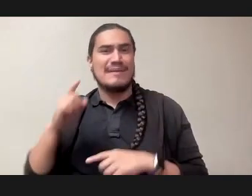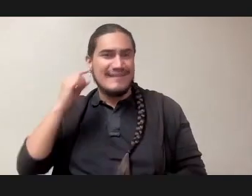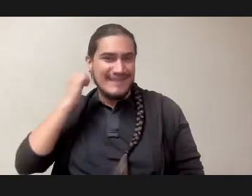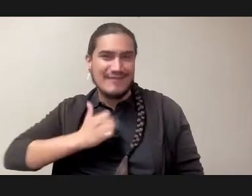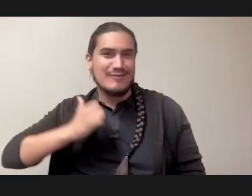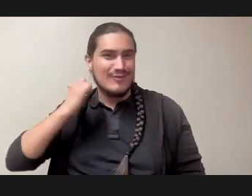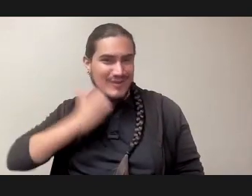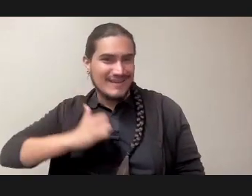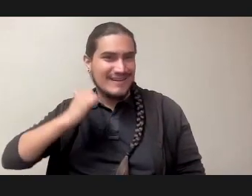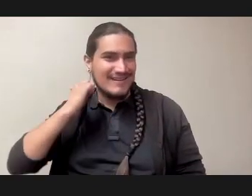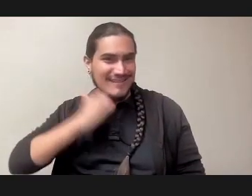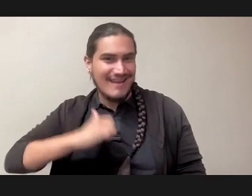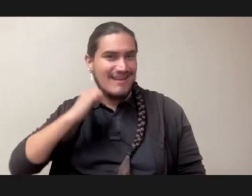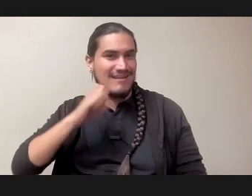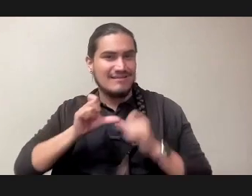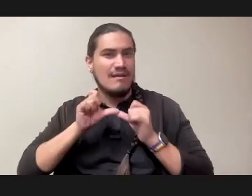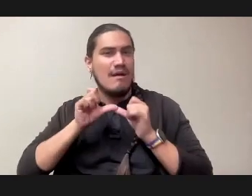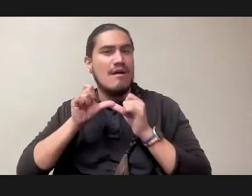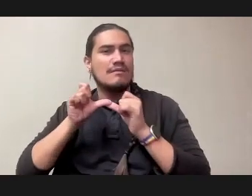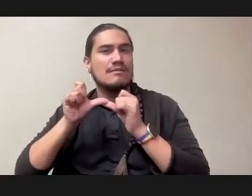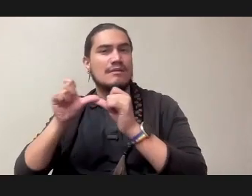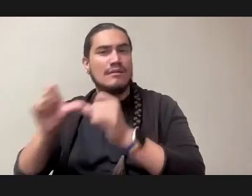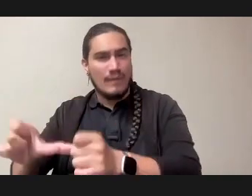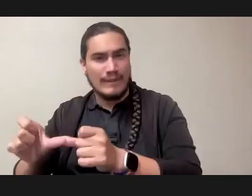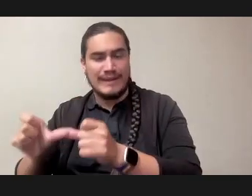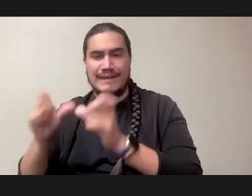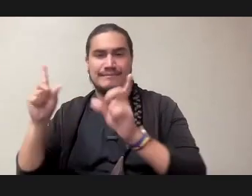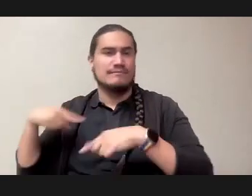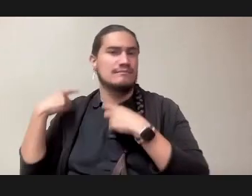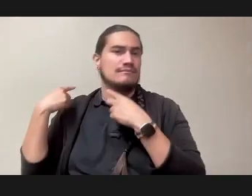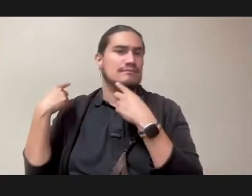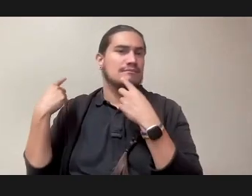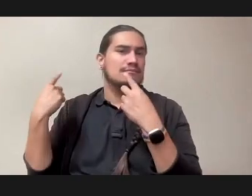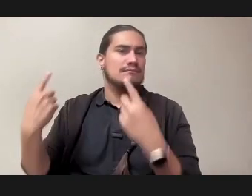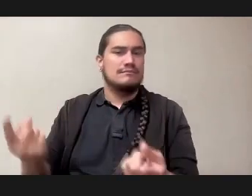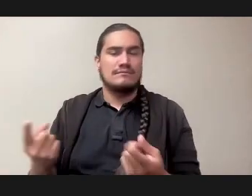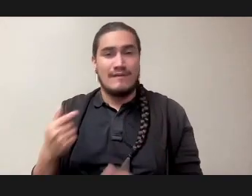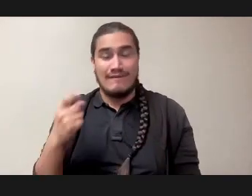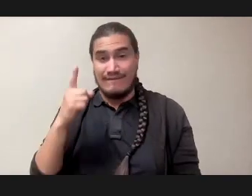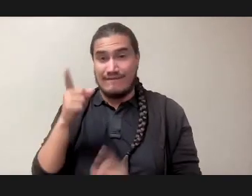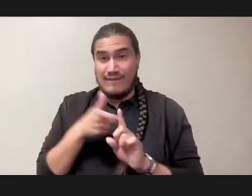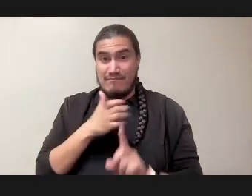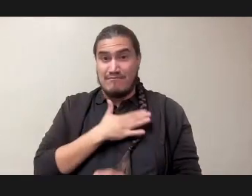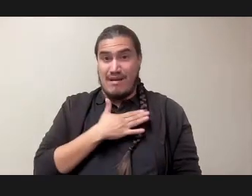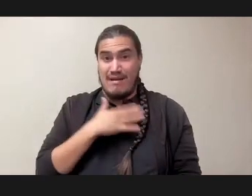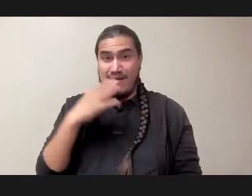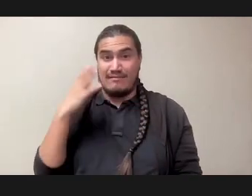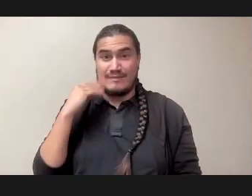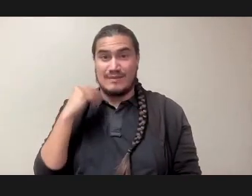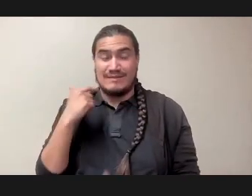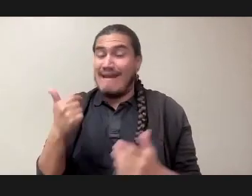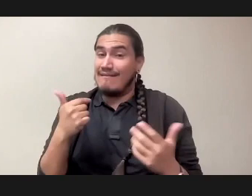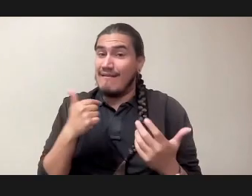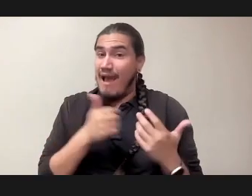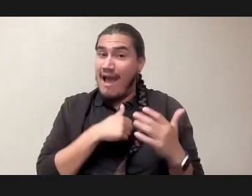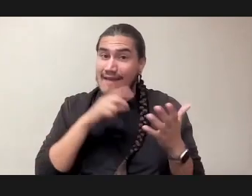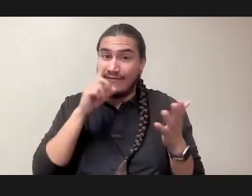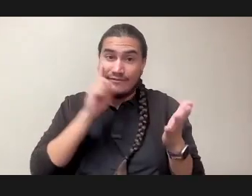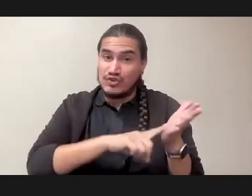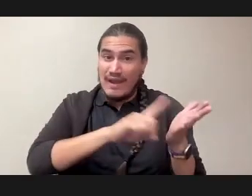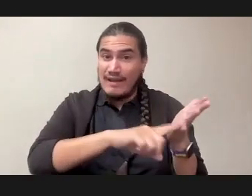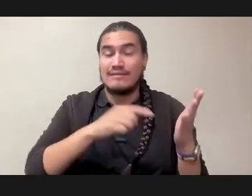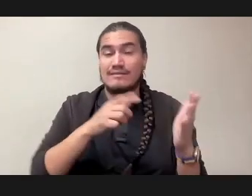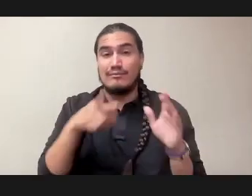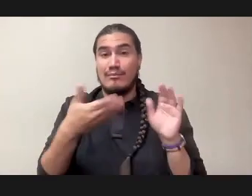It's ongoing. There's never been, as far as I can tell, and I've looked, I'm an optimist. I used to be an